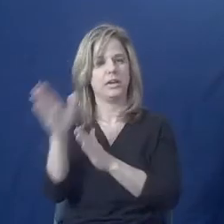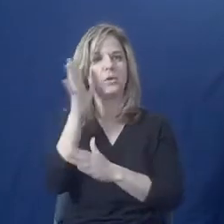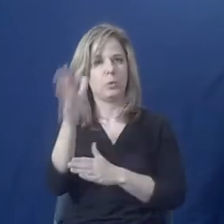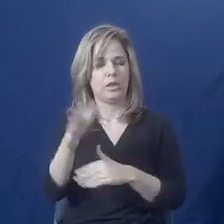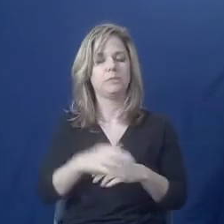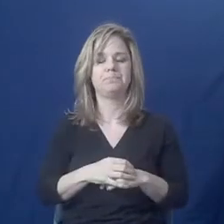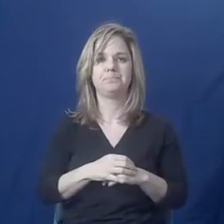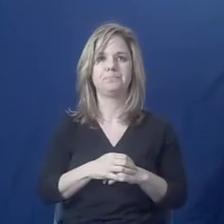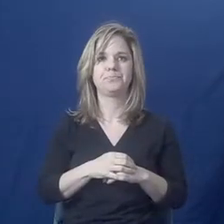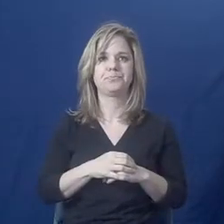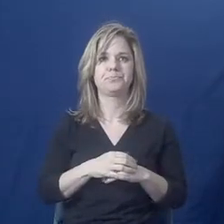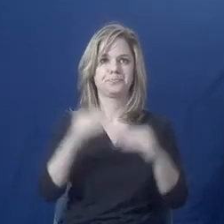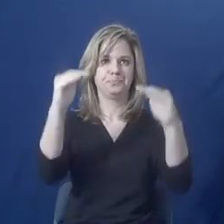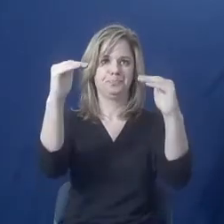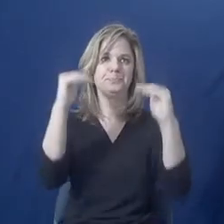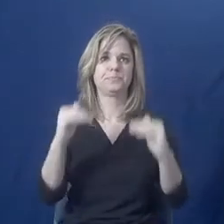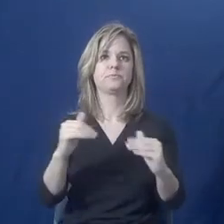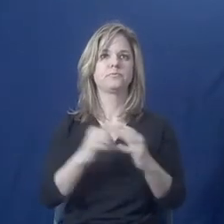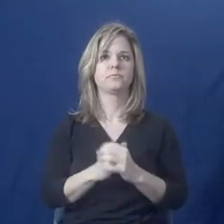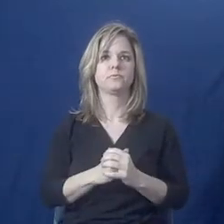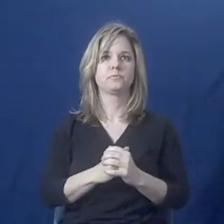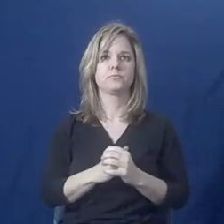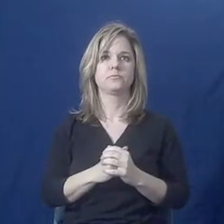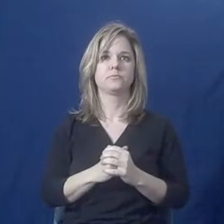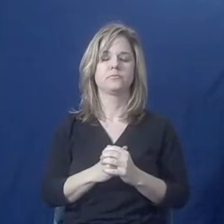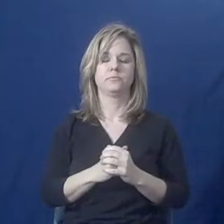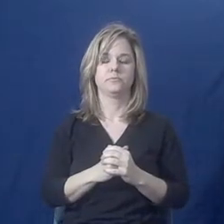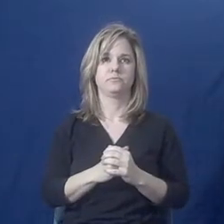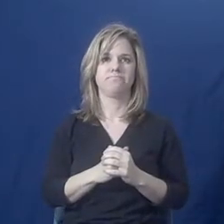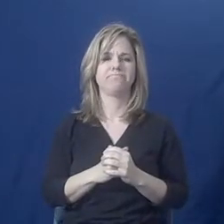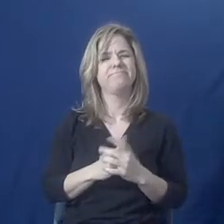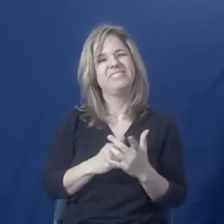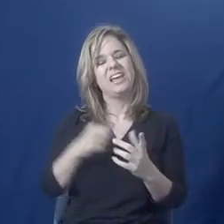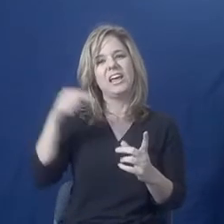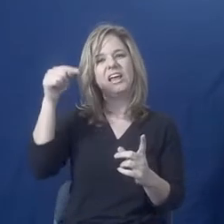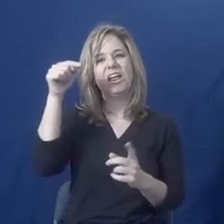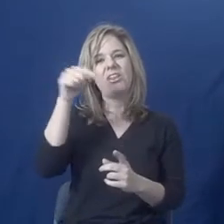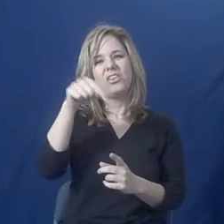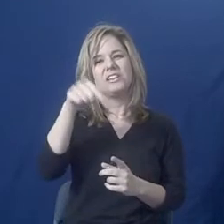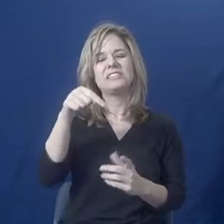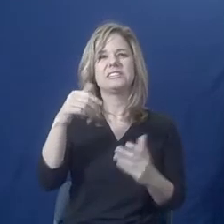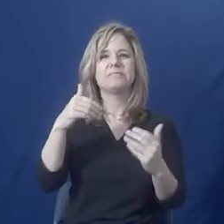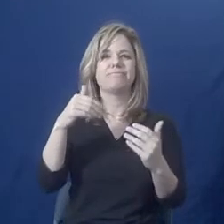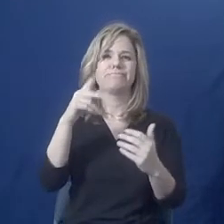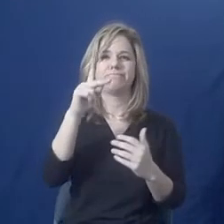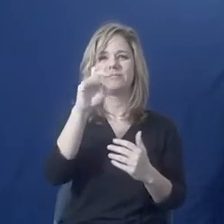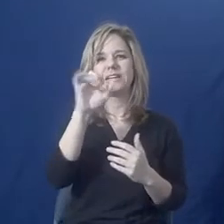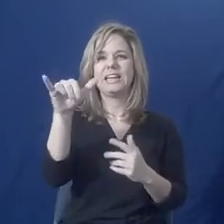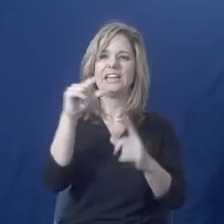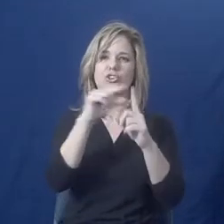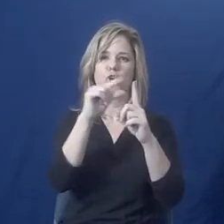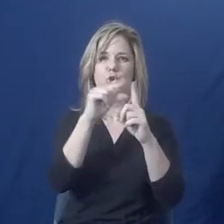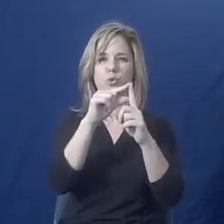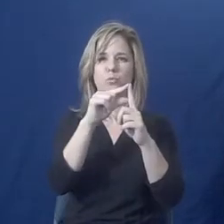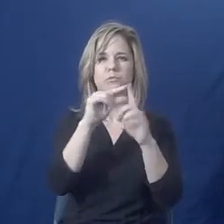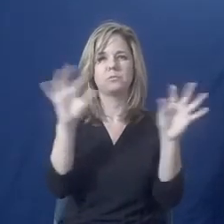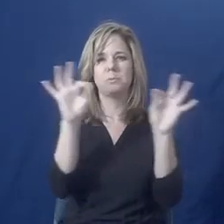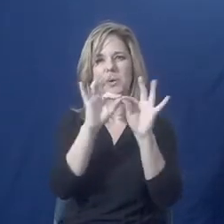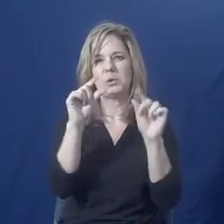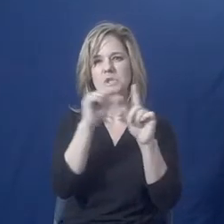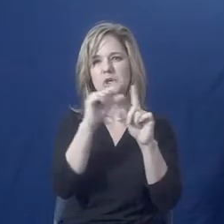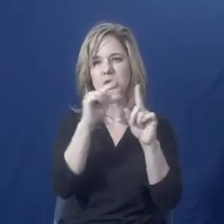plan. If you go to your next slide, I just included some key terms